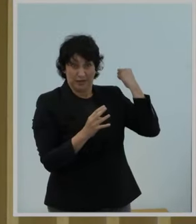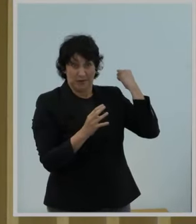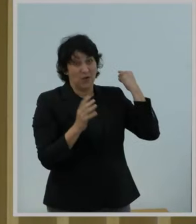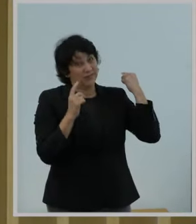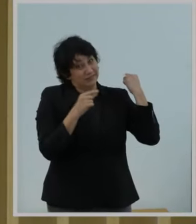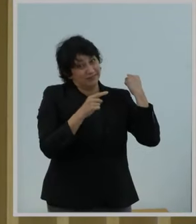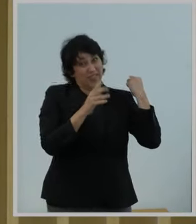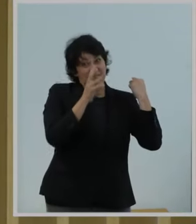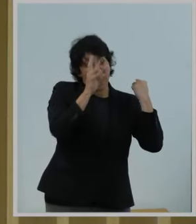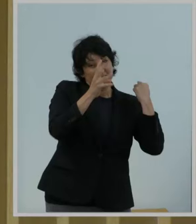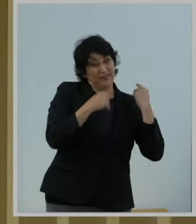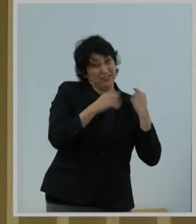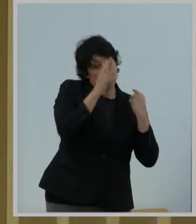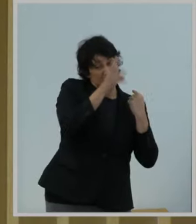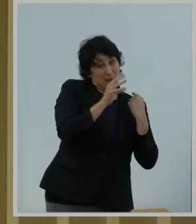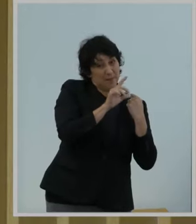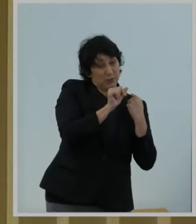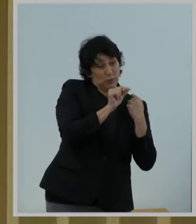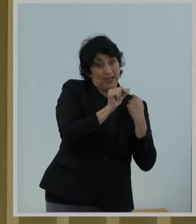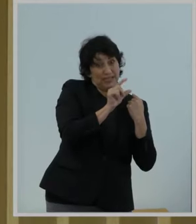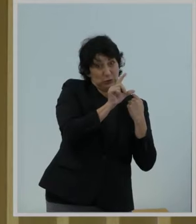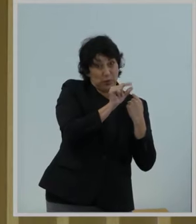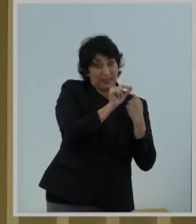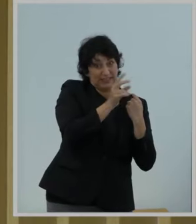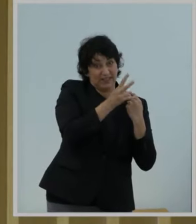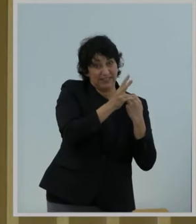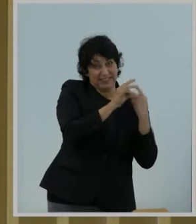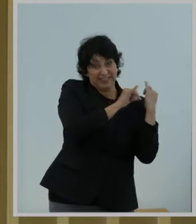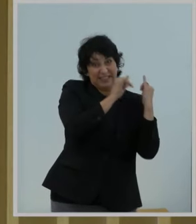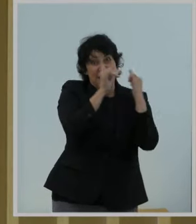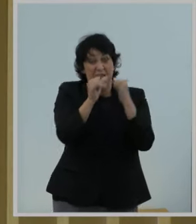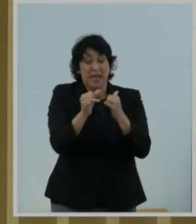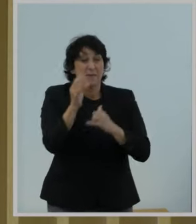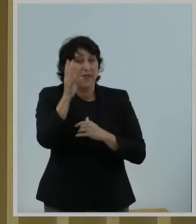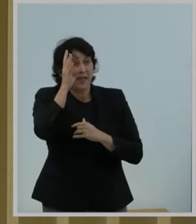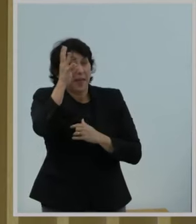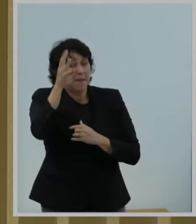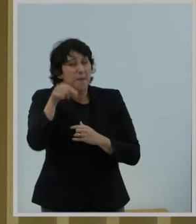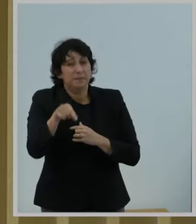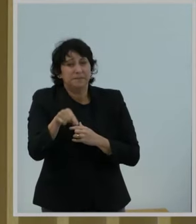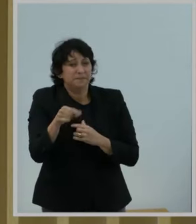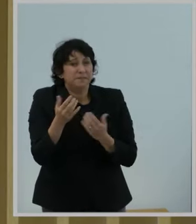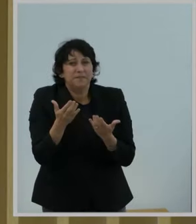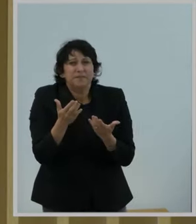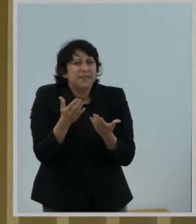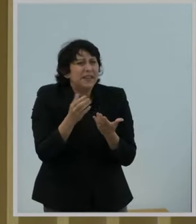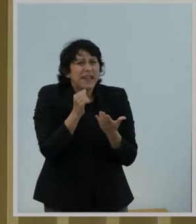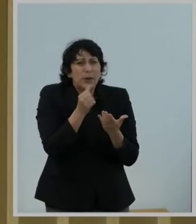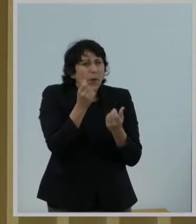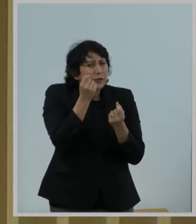made up in 2017. They do not withstand even casual scrutiny.